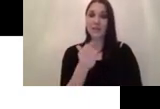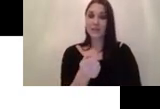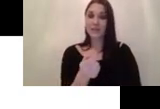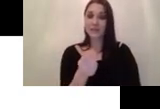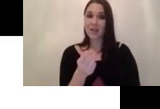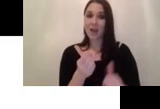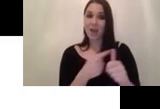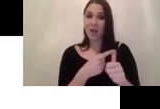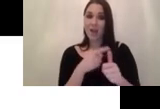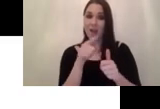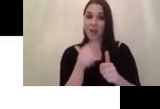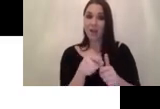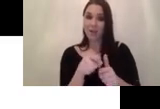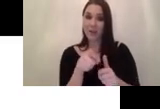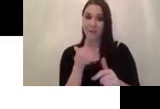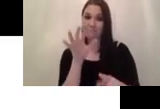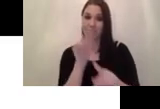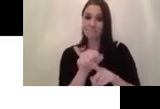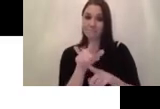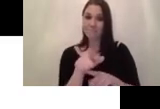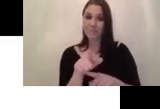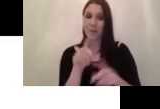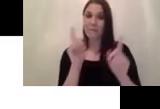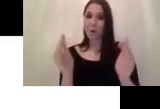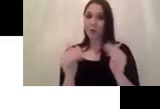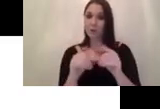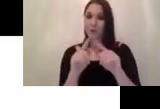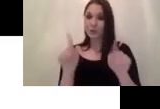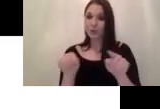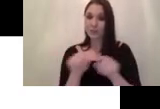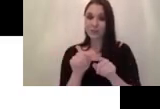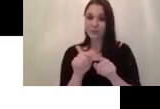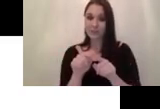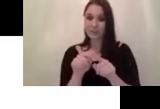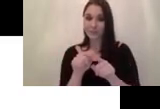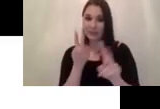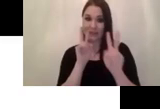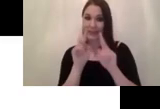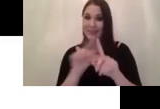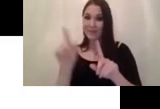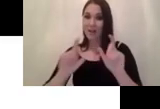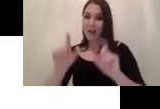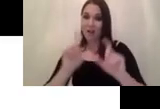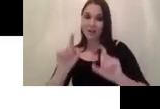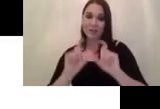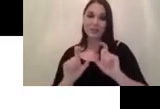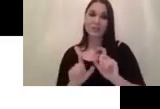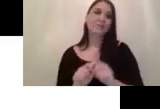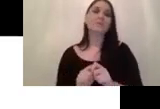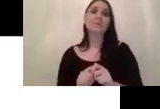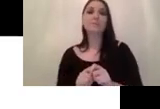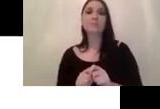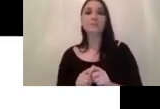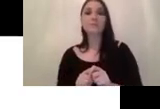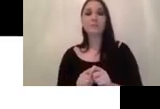denoted by those colored boxes here and normally you will apply a intersection of